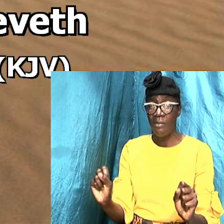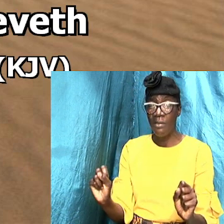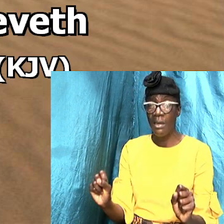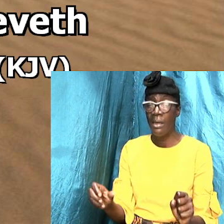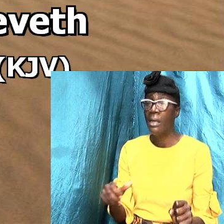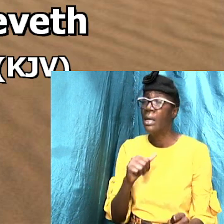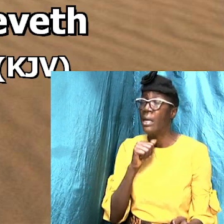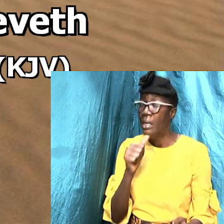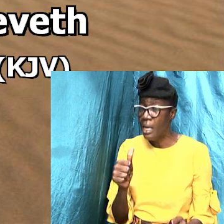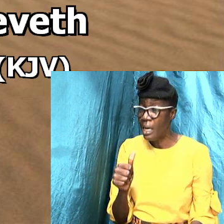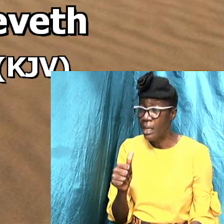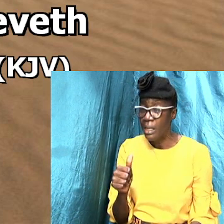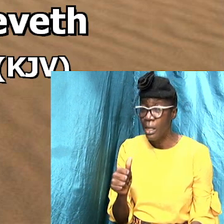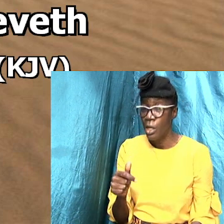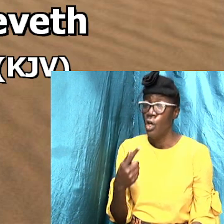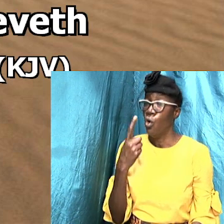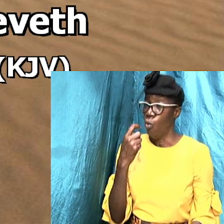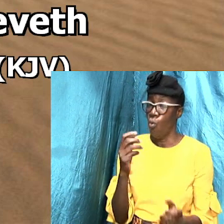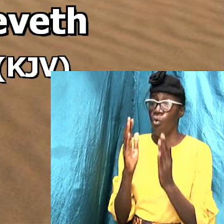Not he that pray the prayer.